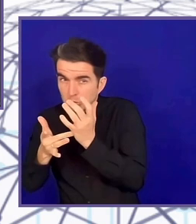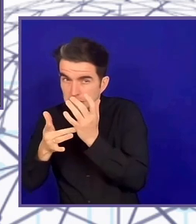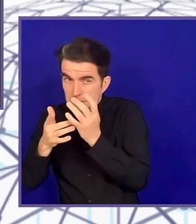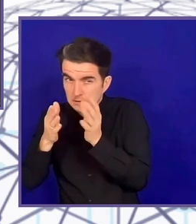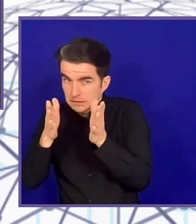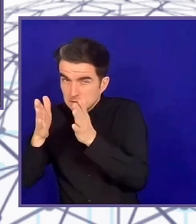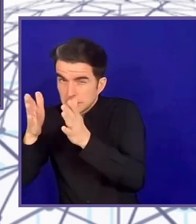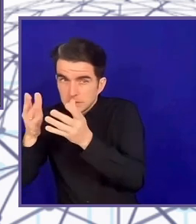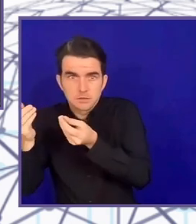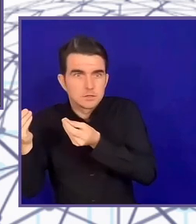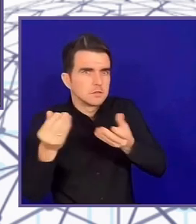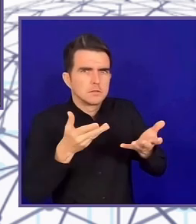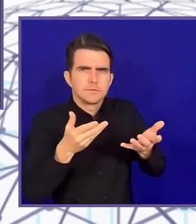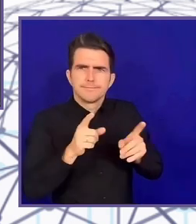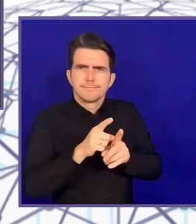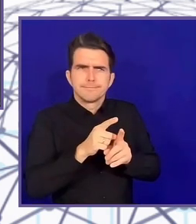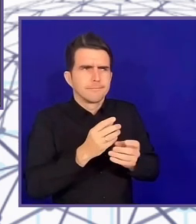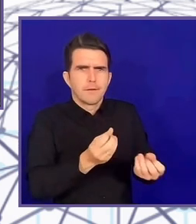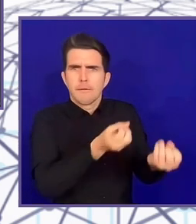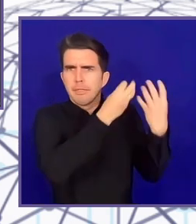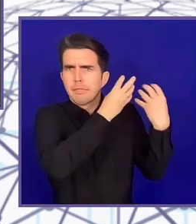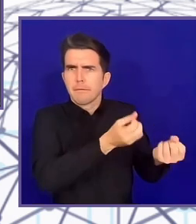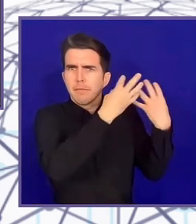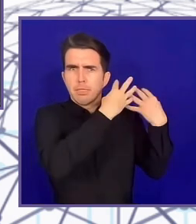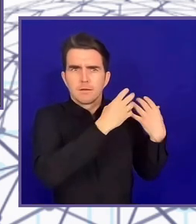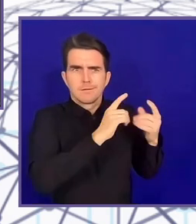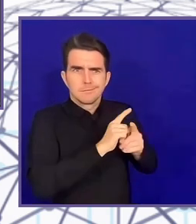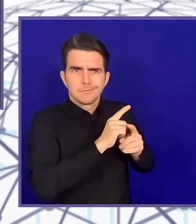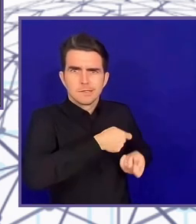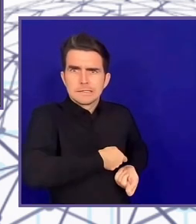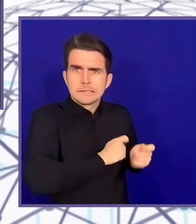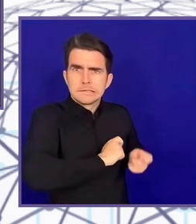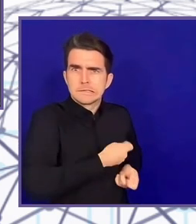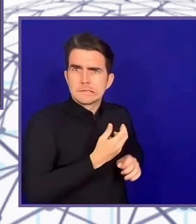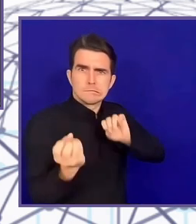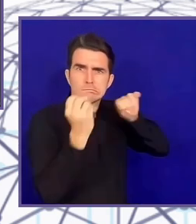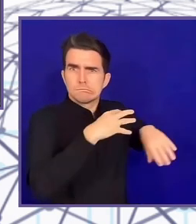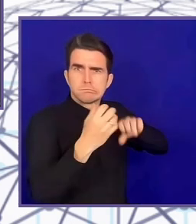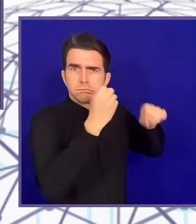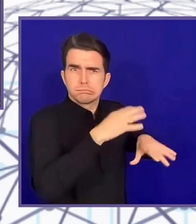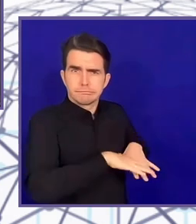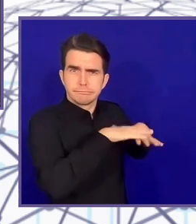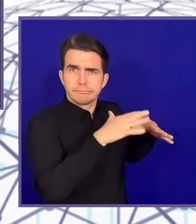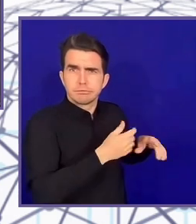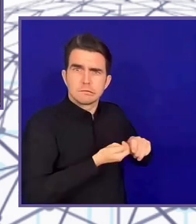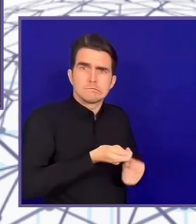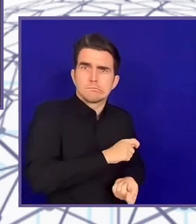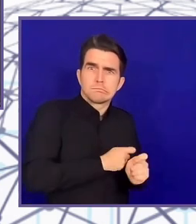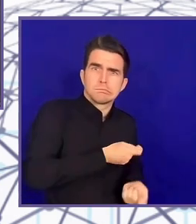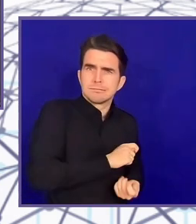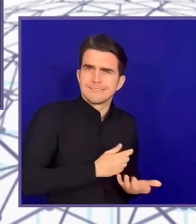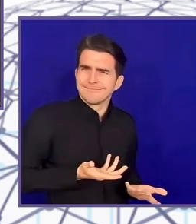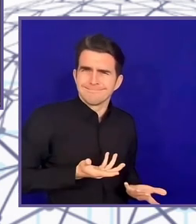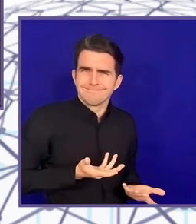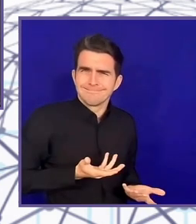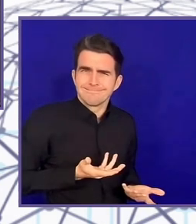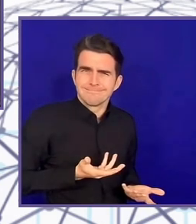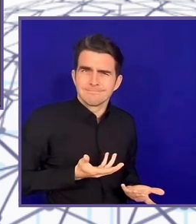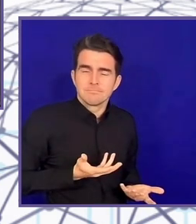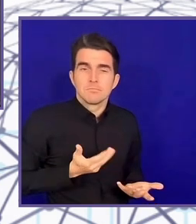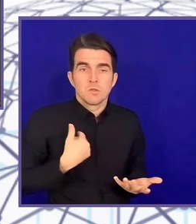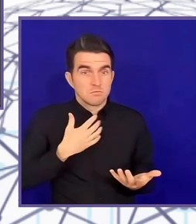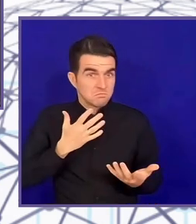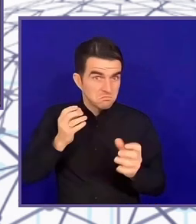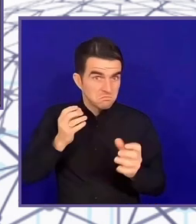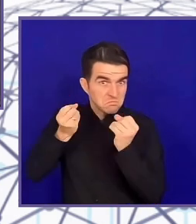we throw it in the bucket somewhere. So does AT contextualize that aspect of it? There's a lot there. Do you want me